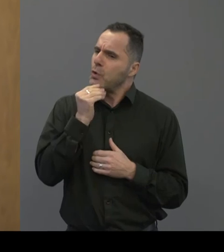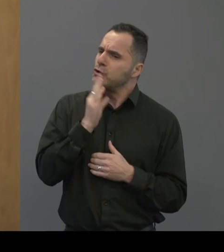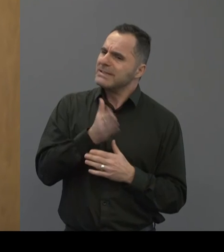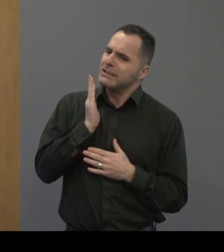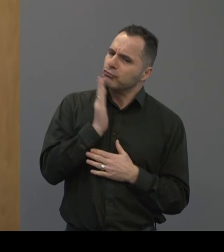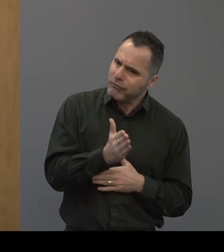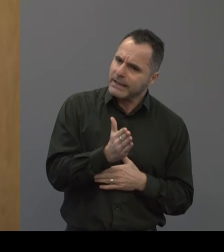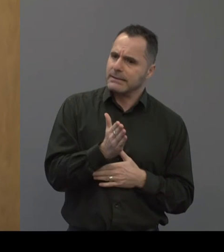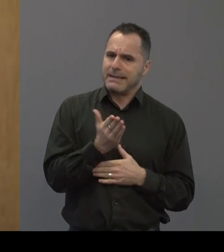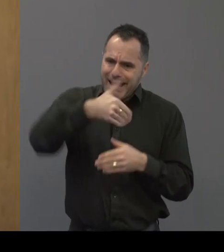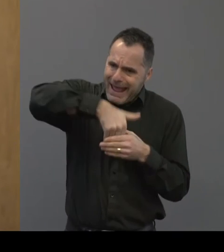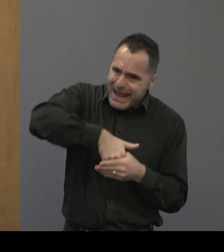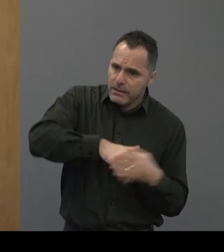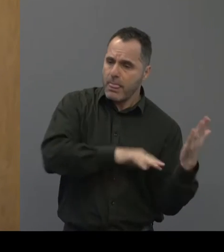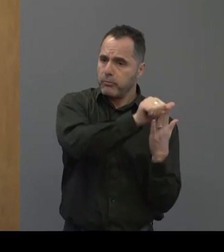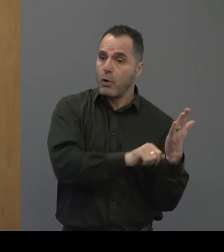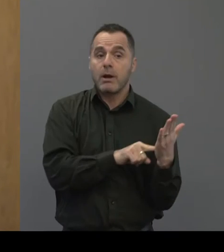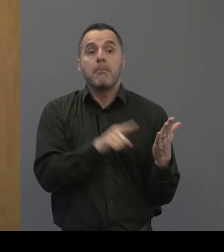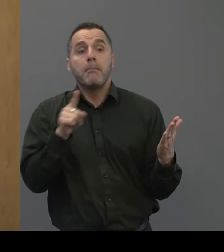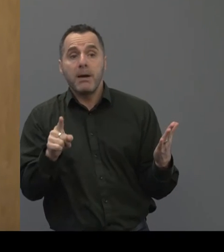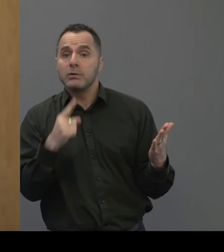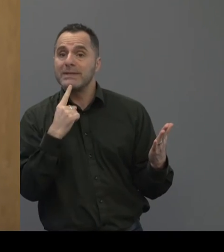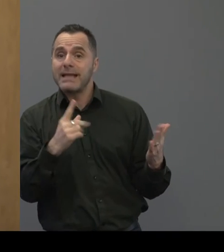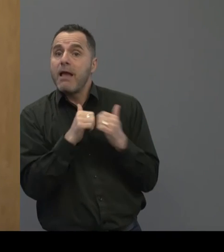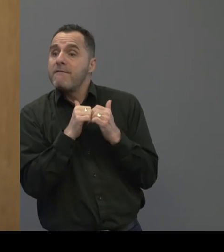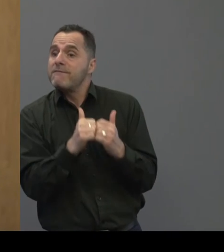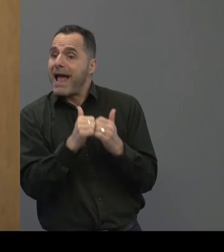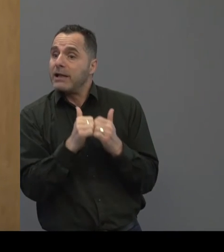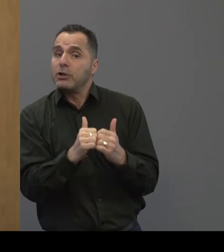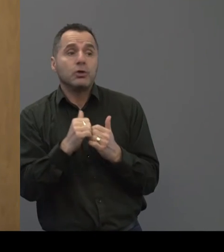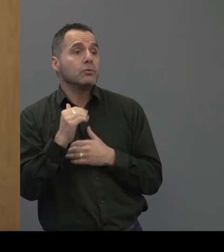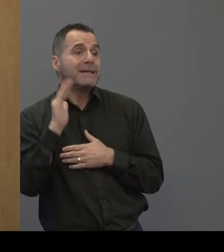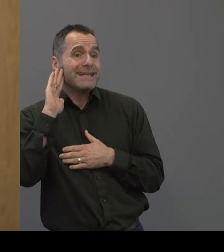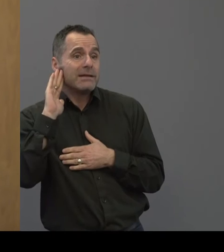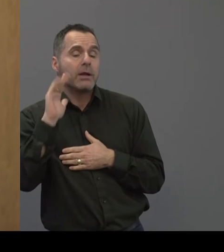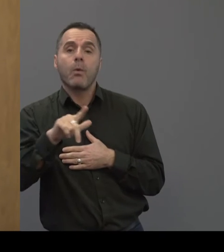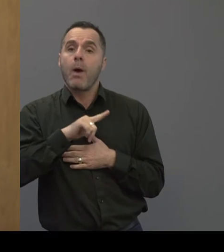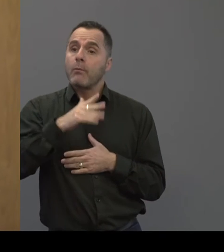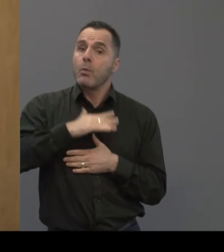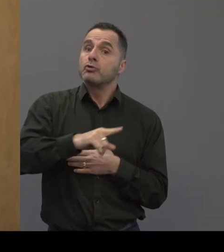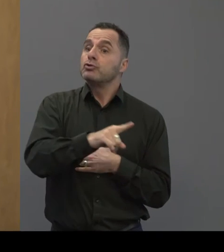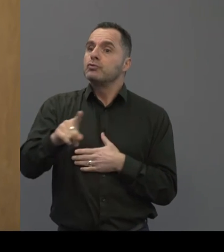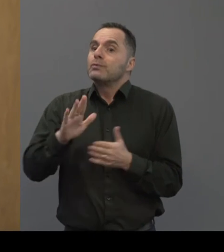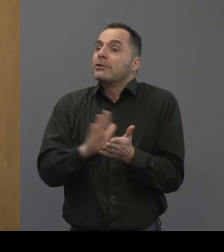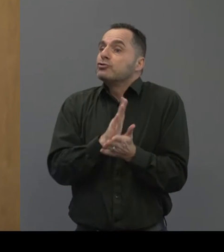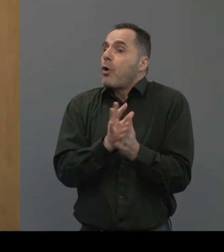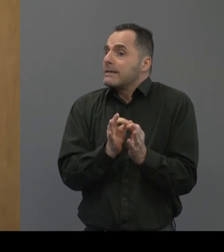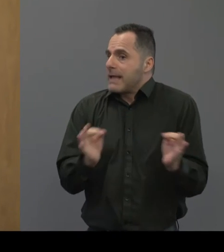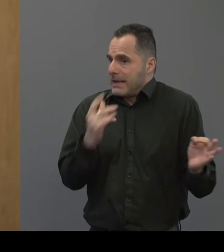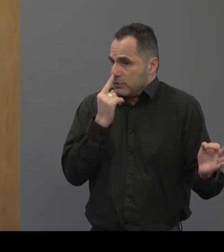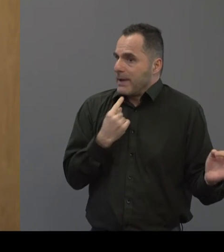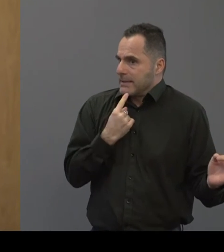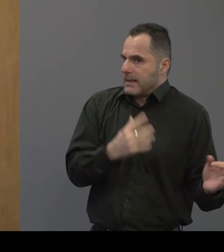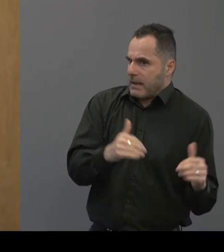valuing your hearing so that you can enjoy silence is certainly something that can be addressed in that as well.